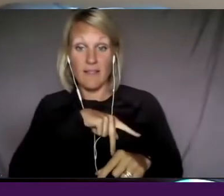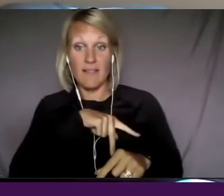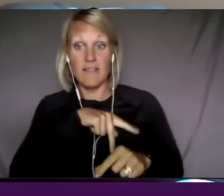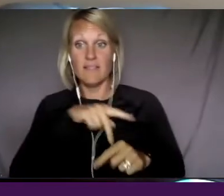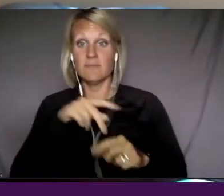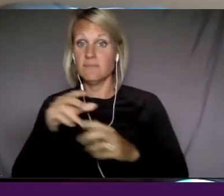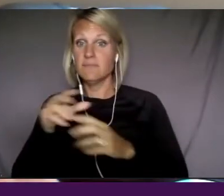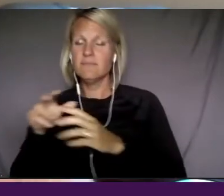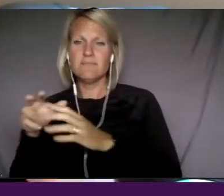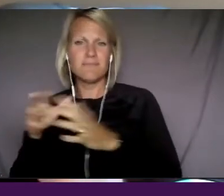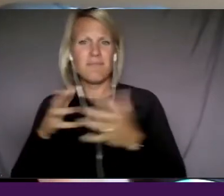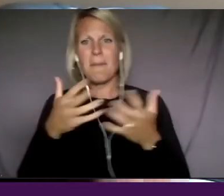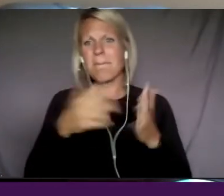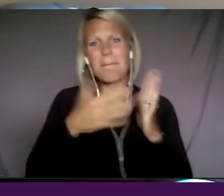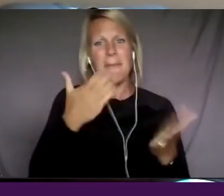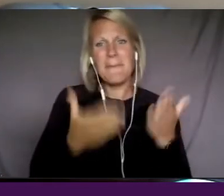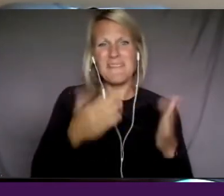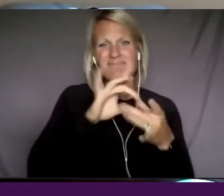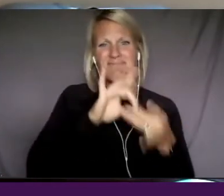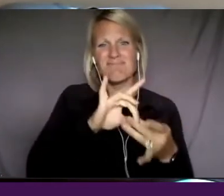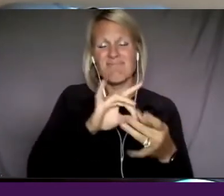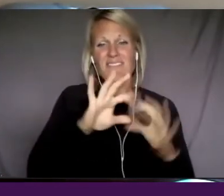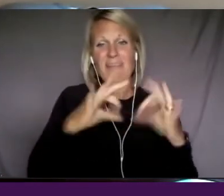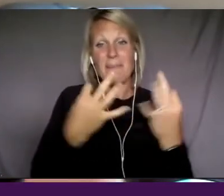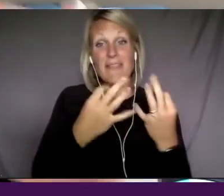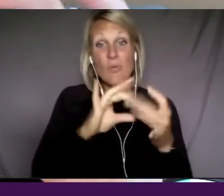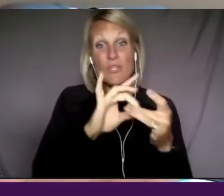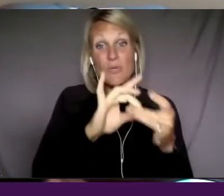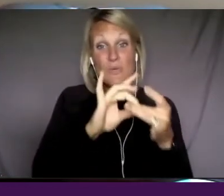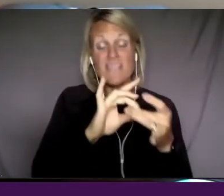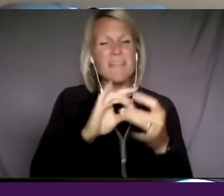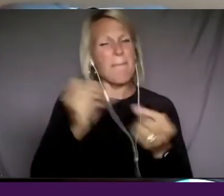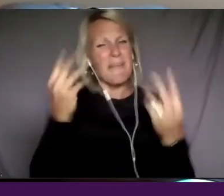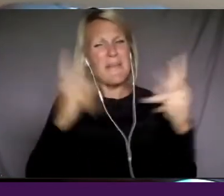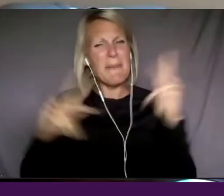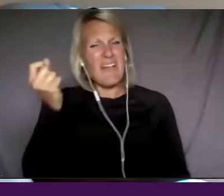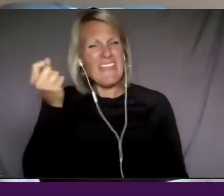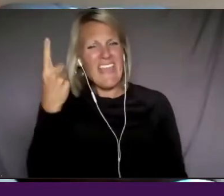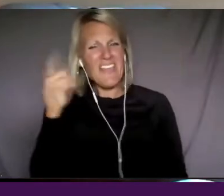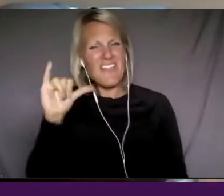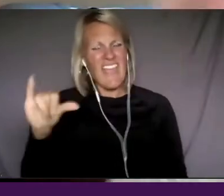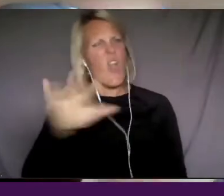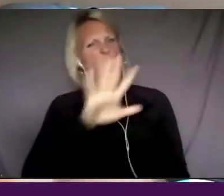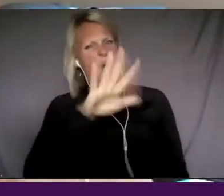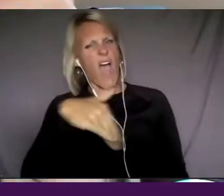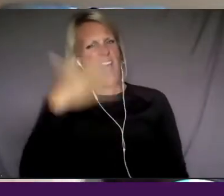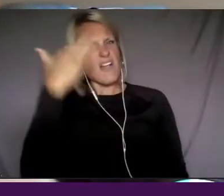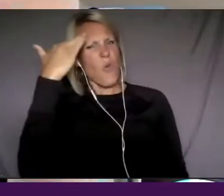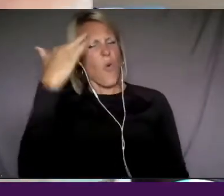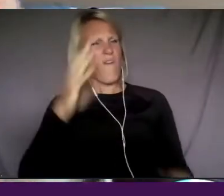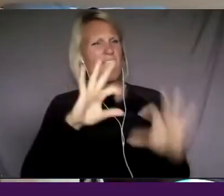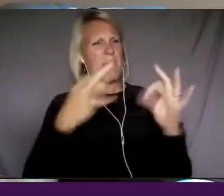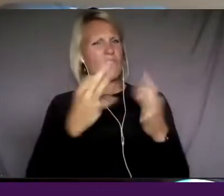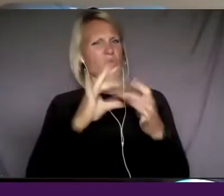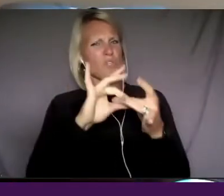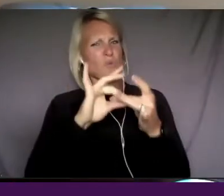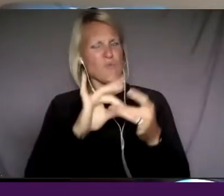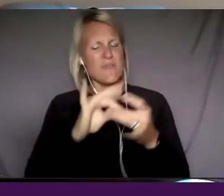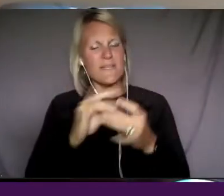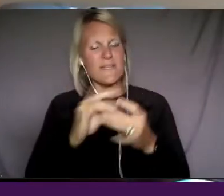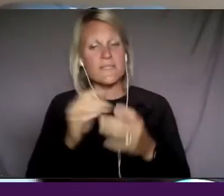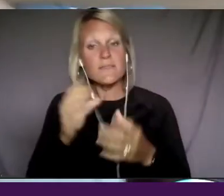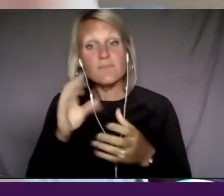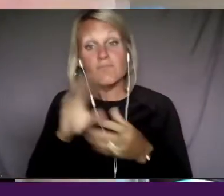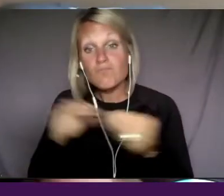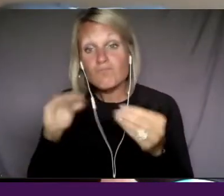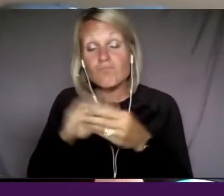reunions, that will resonate with a large audience because they share the experience and you're telling that story. And then you say, you know,